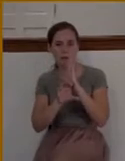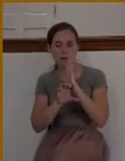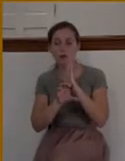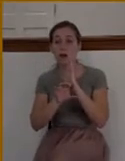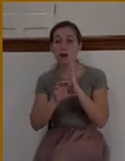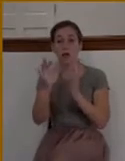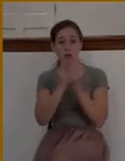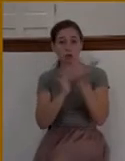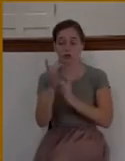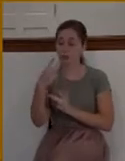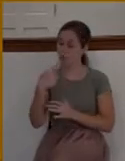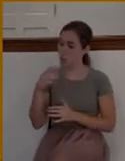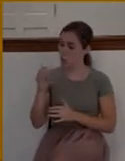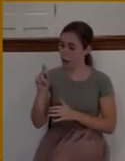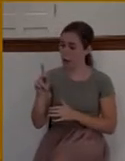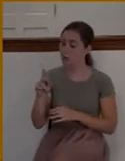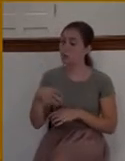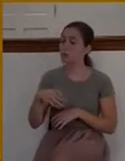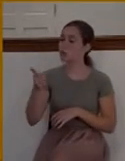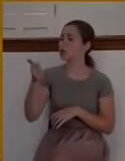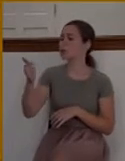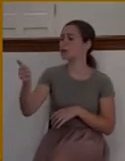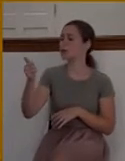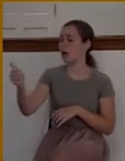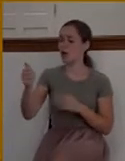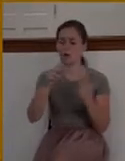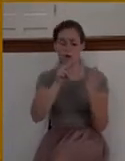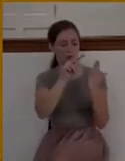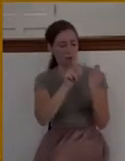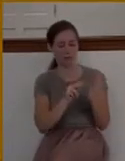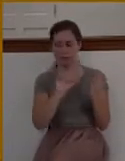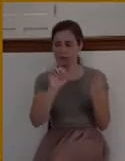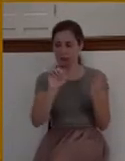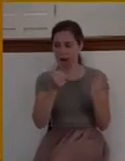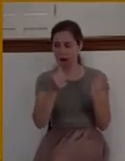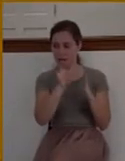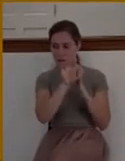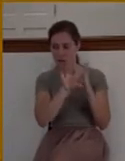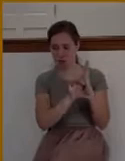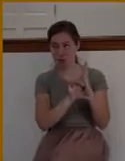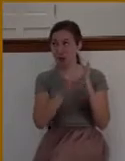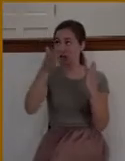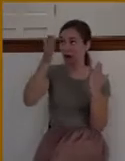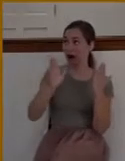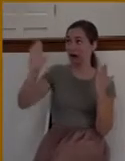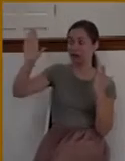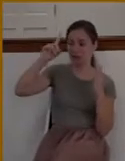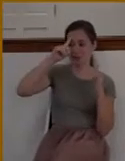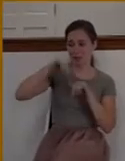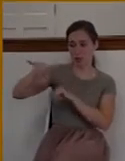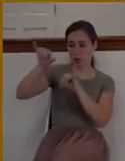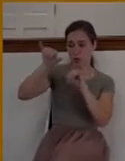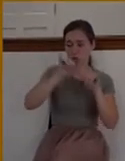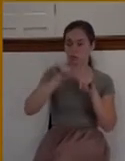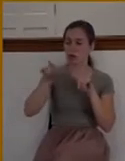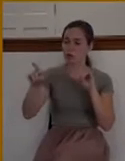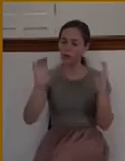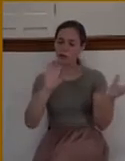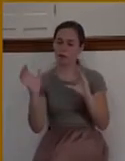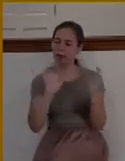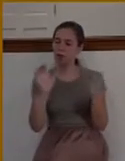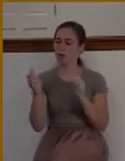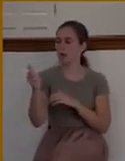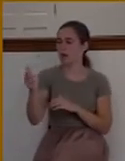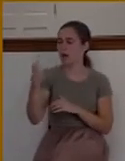you need to measure yourself next to God's standards. Not your own standard. One little